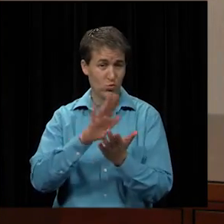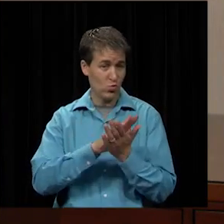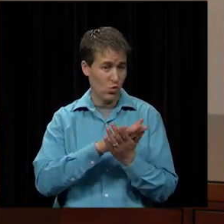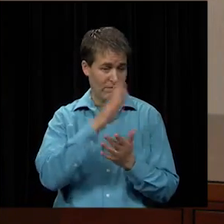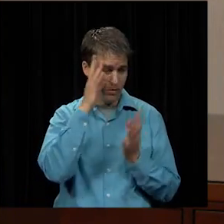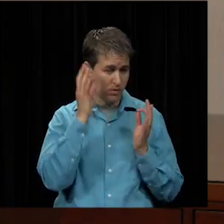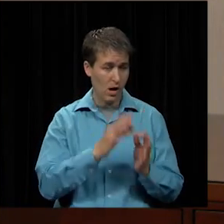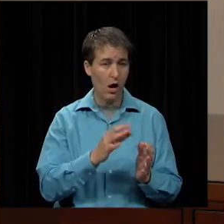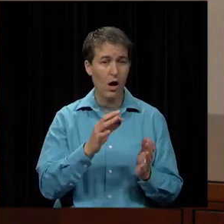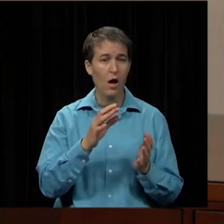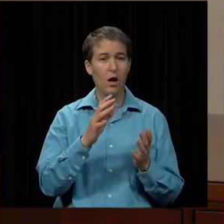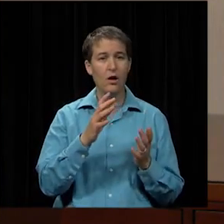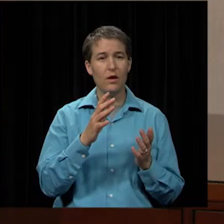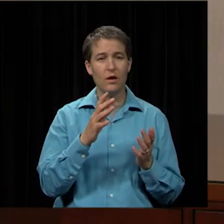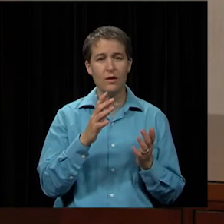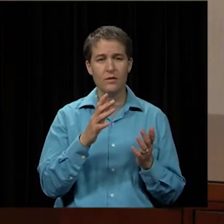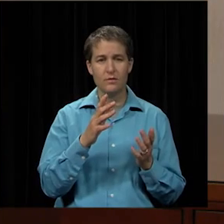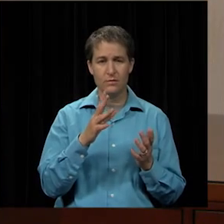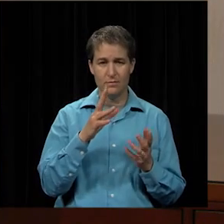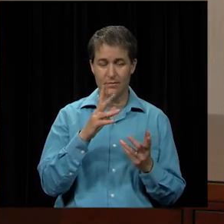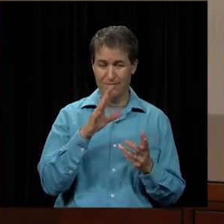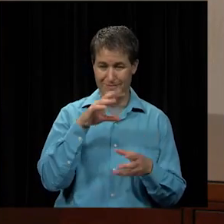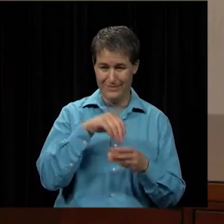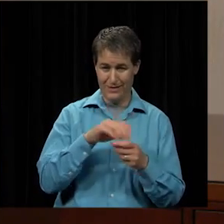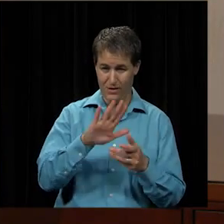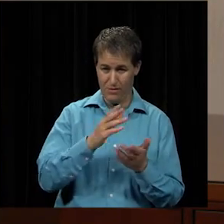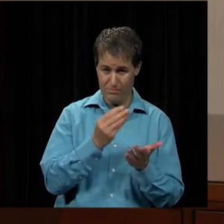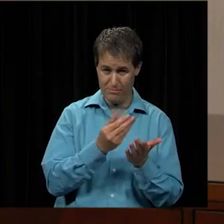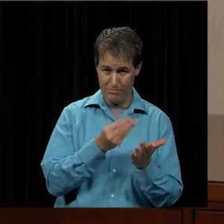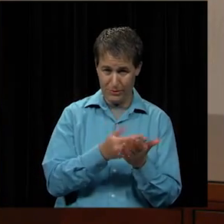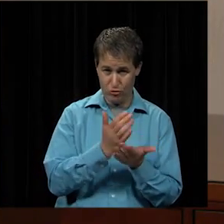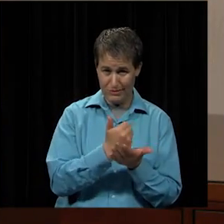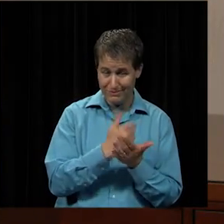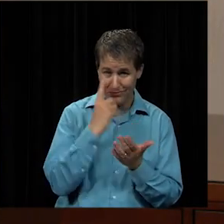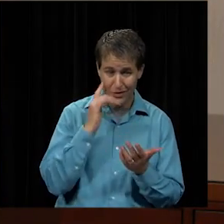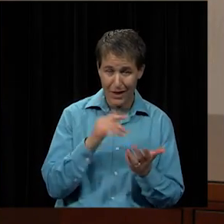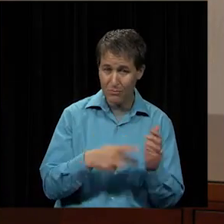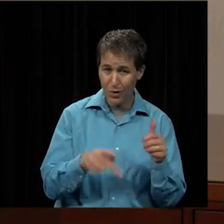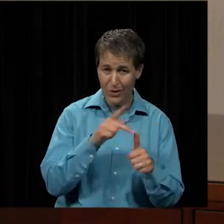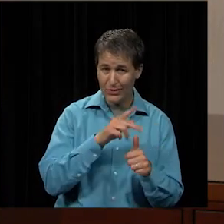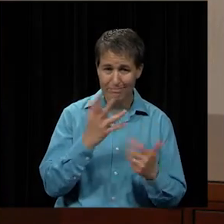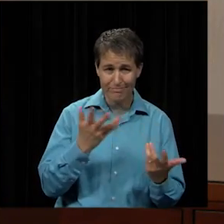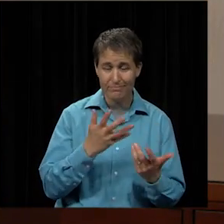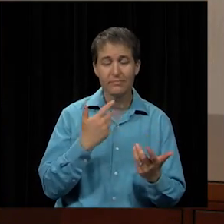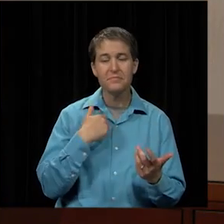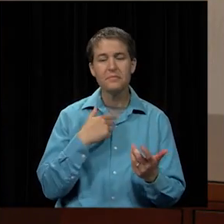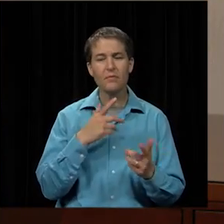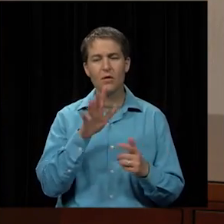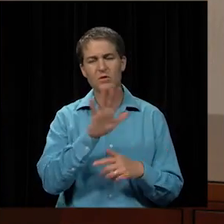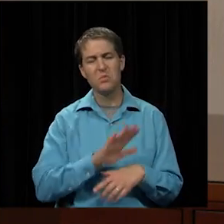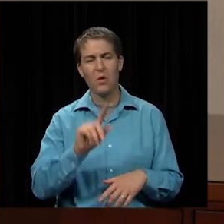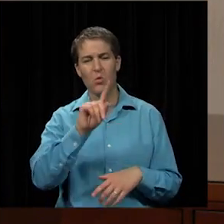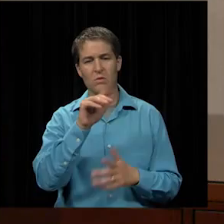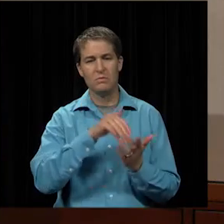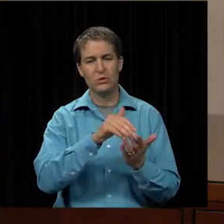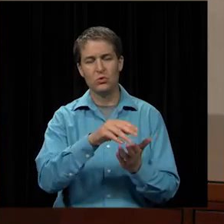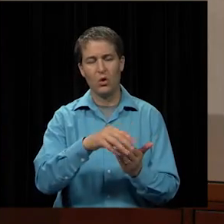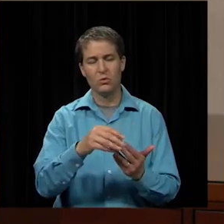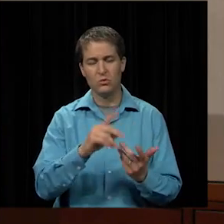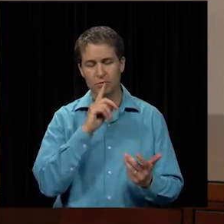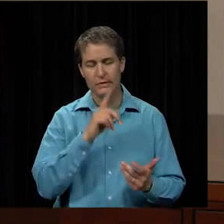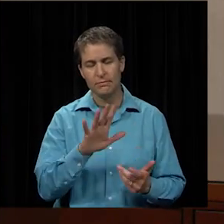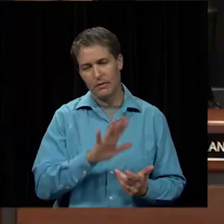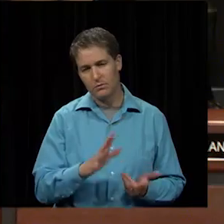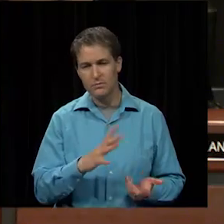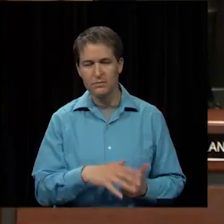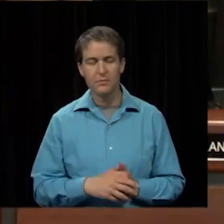whether or not that within their budgets is that the priority so but in a gross dollars it's roughly a million dollars once